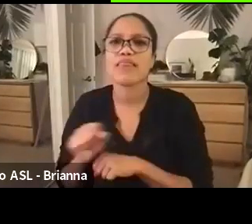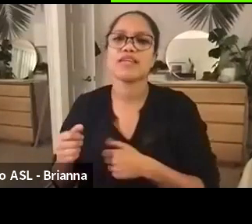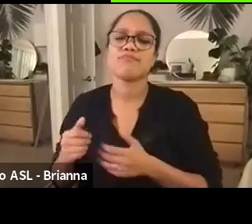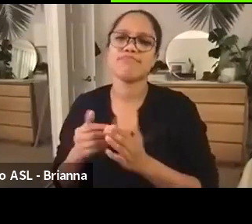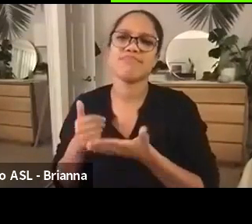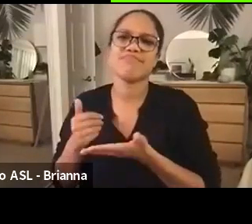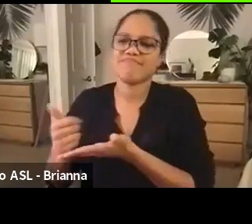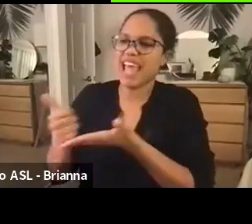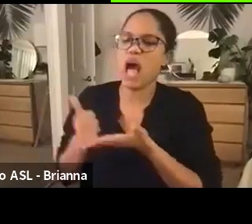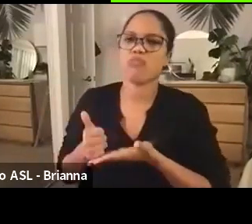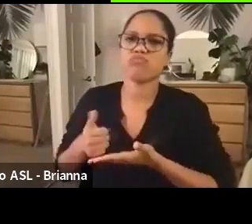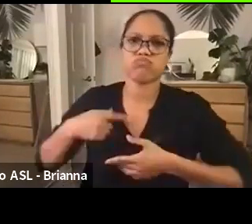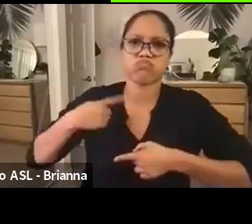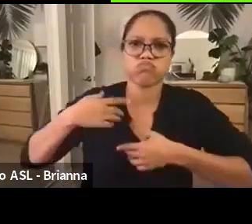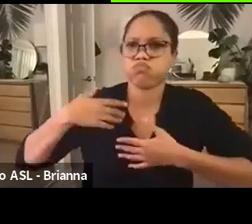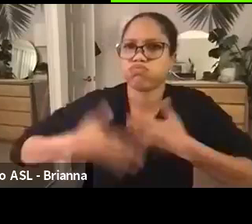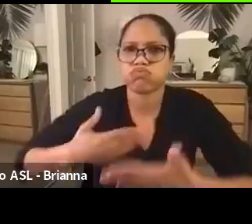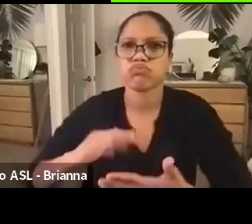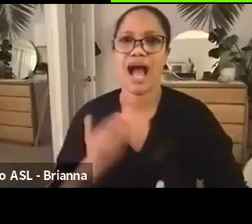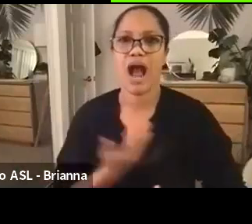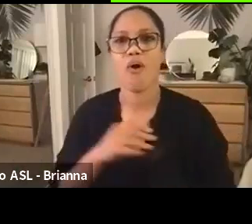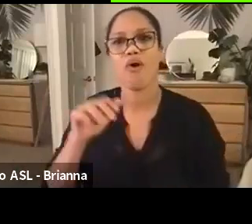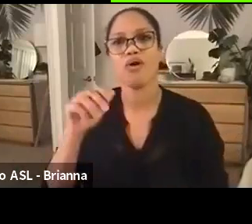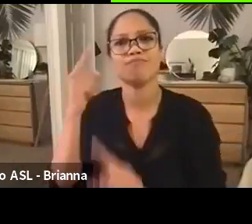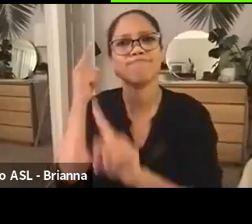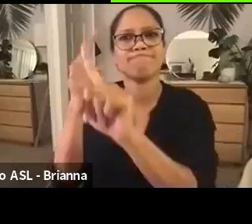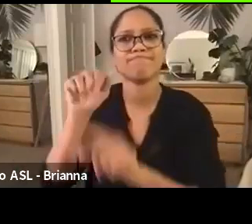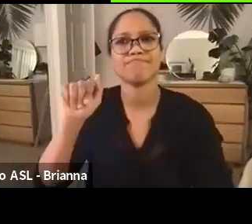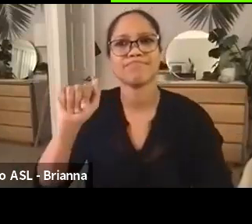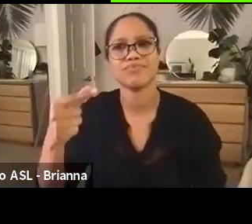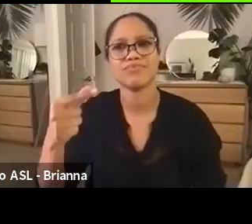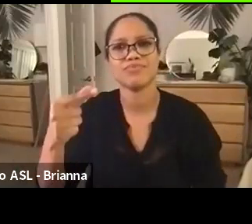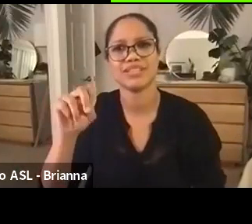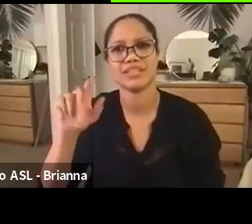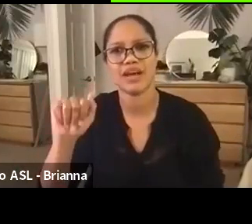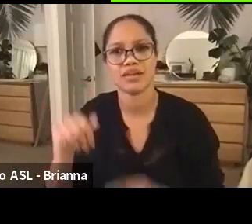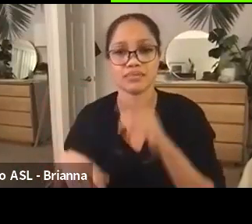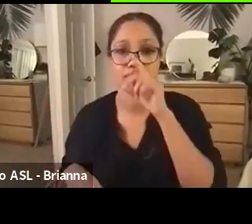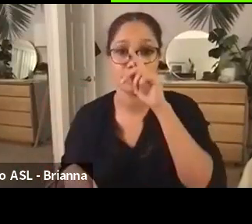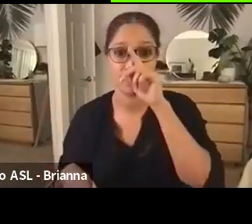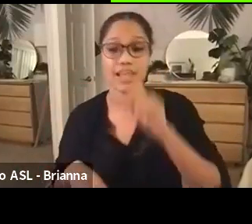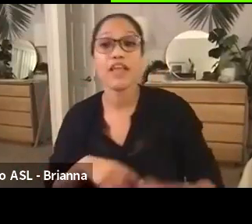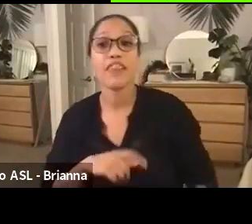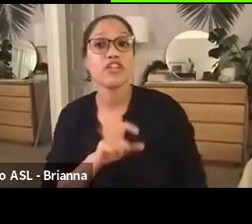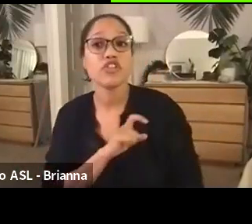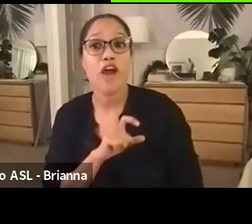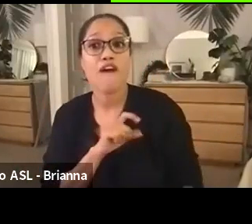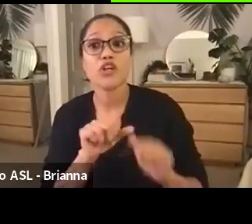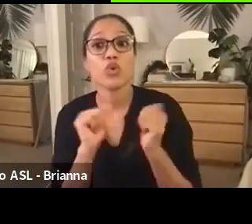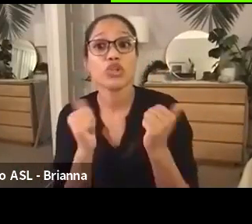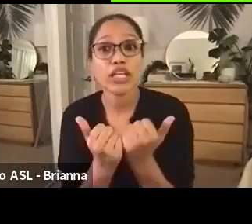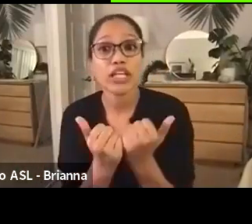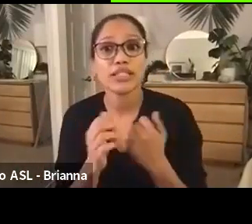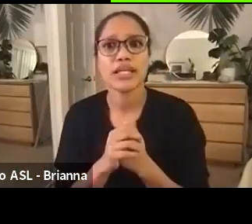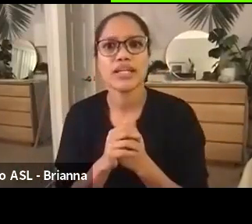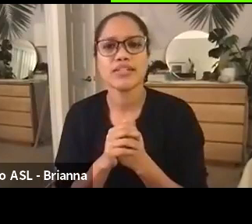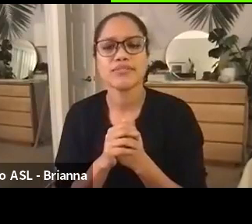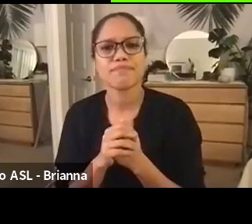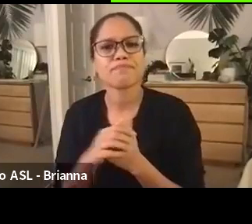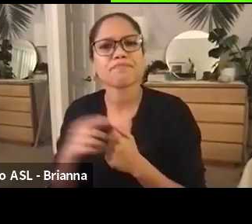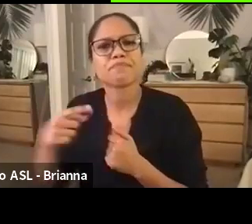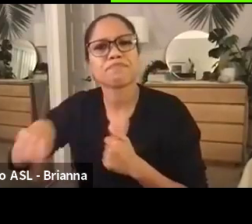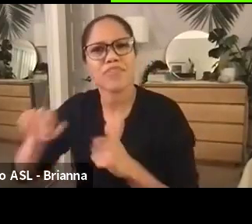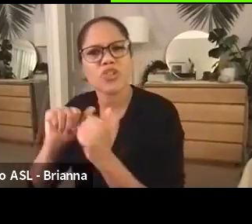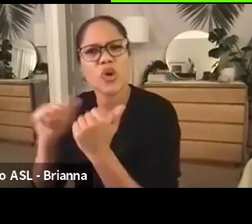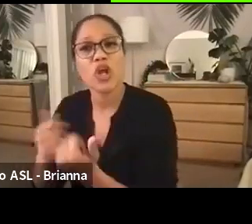old school lock them up district attorneys, the police associations, the sheriff's associations don't like that